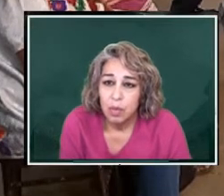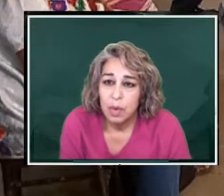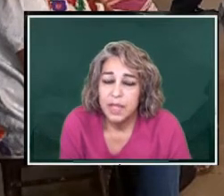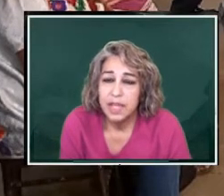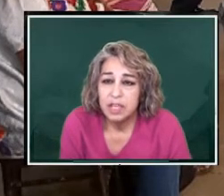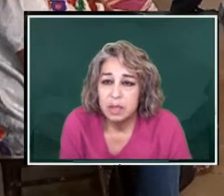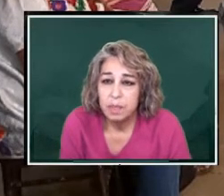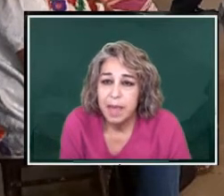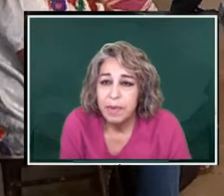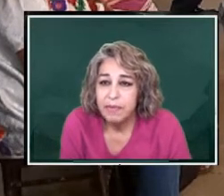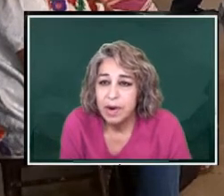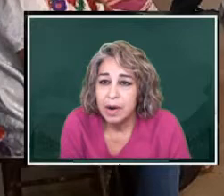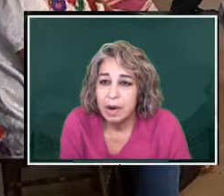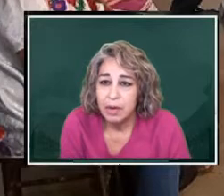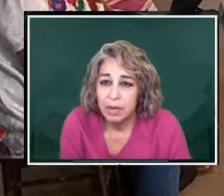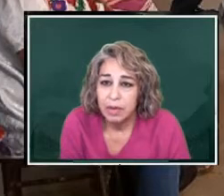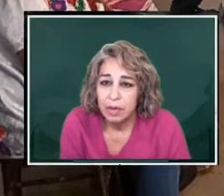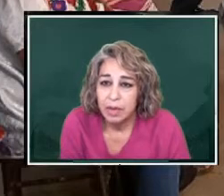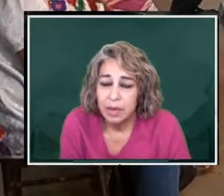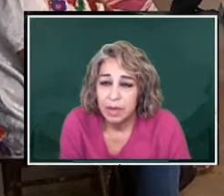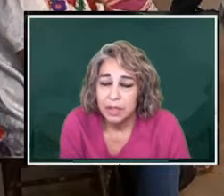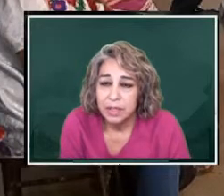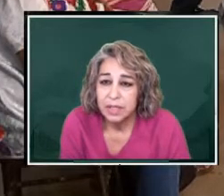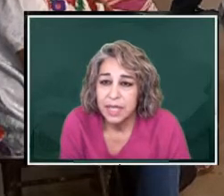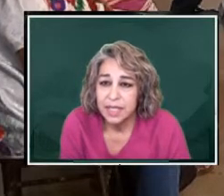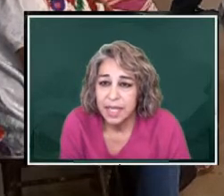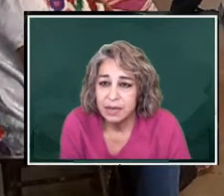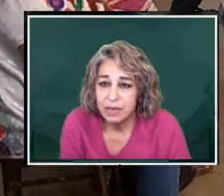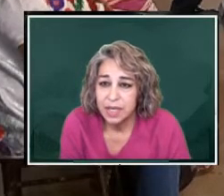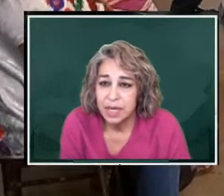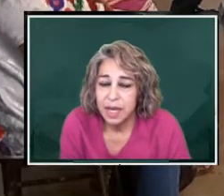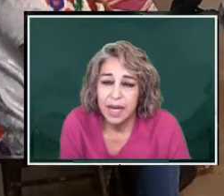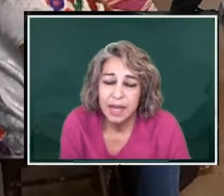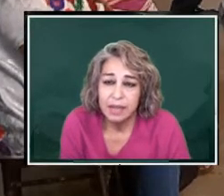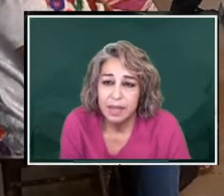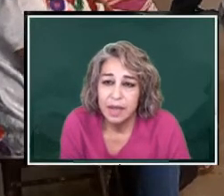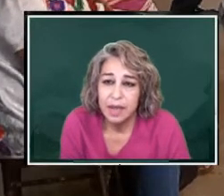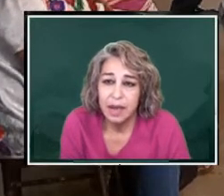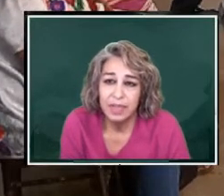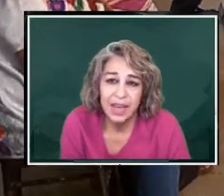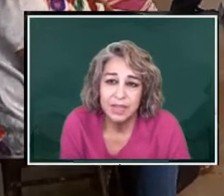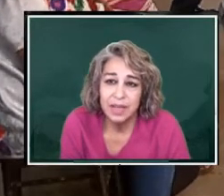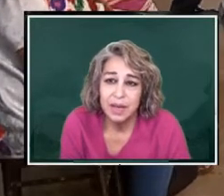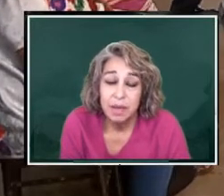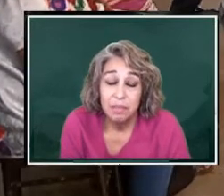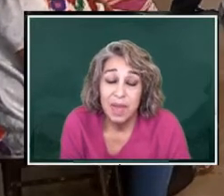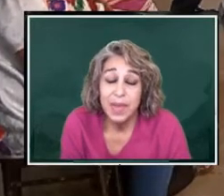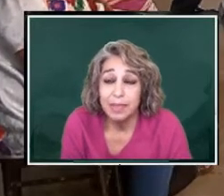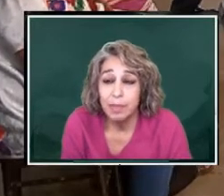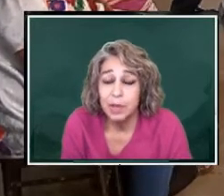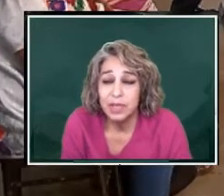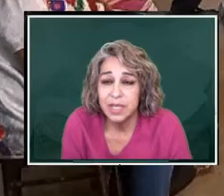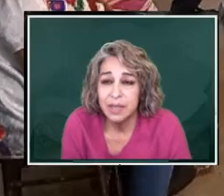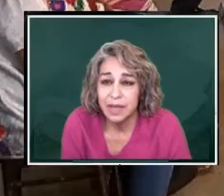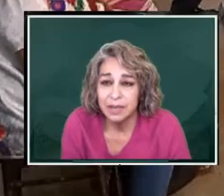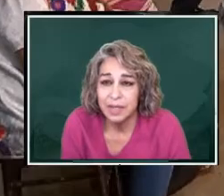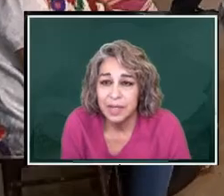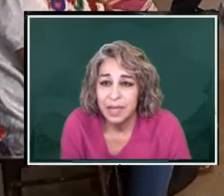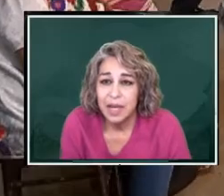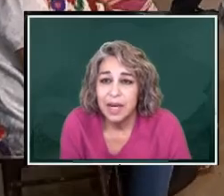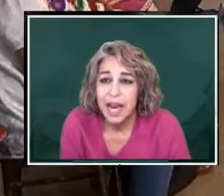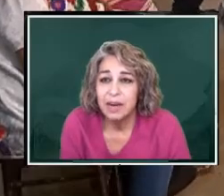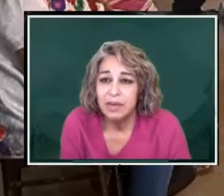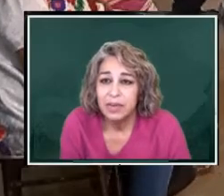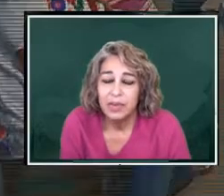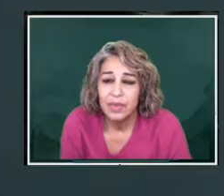What did they used to pay before? Six thousand, eight, uh, thousand, maybe at the most ten thousand.